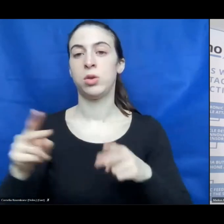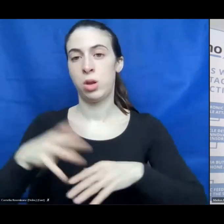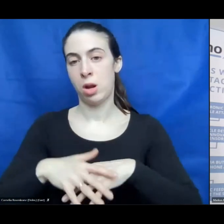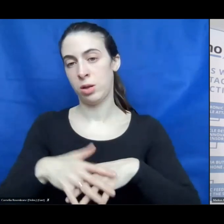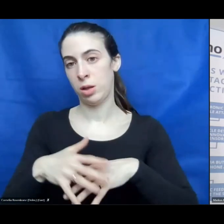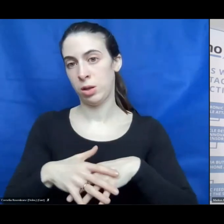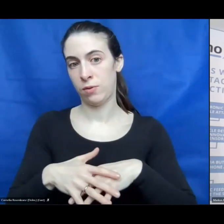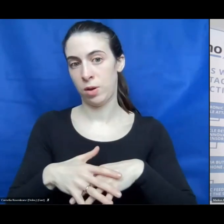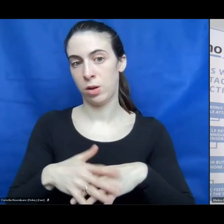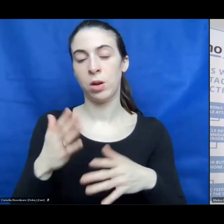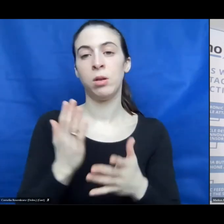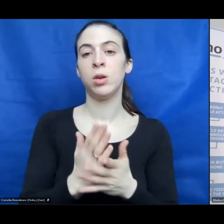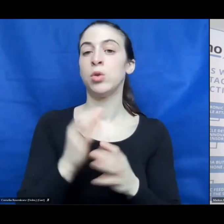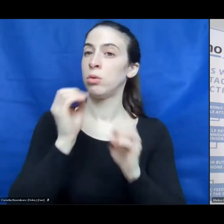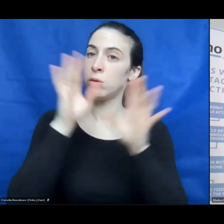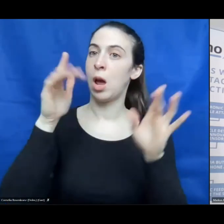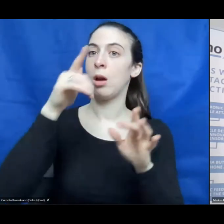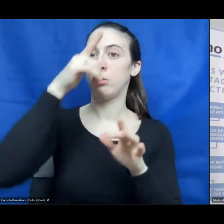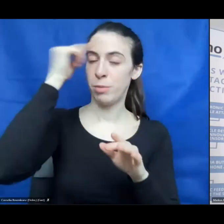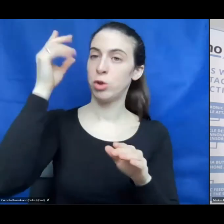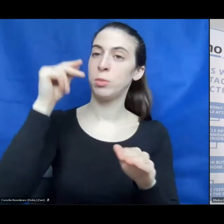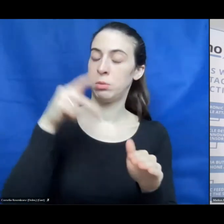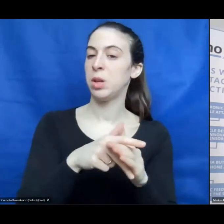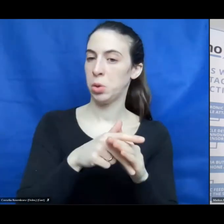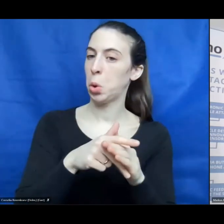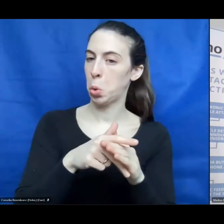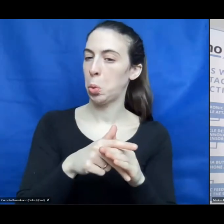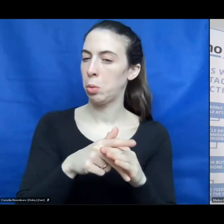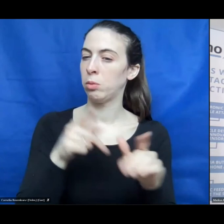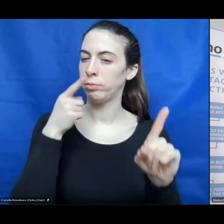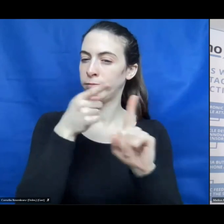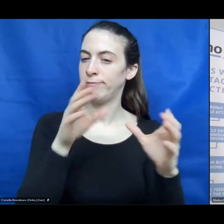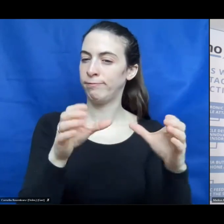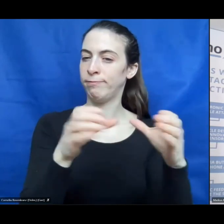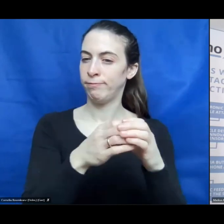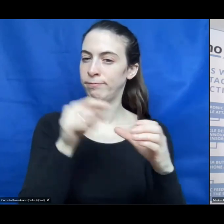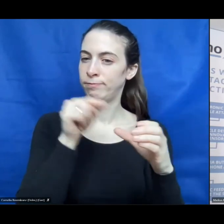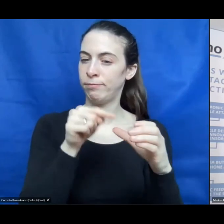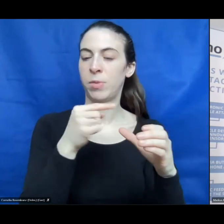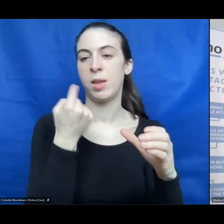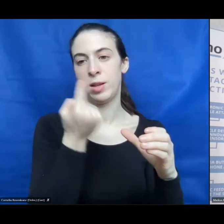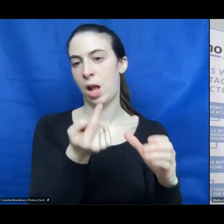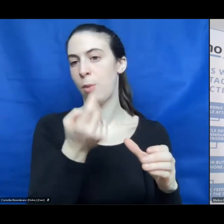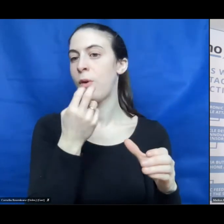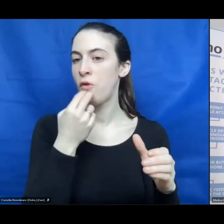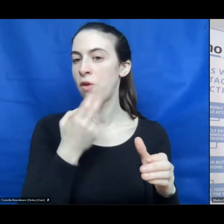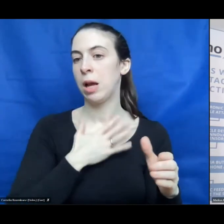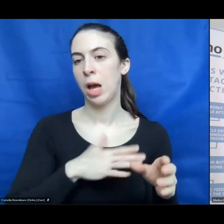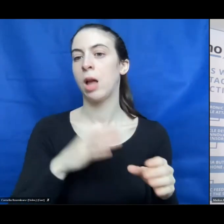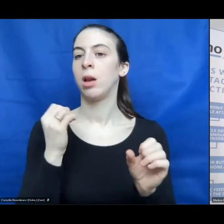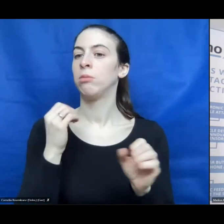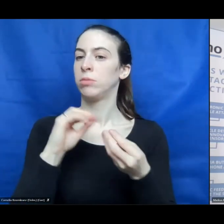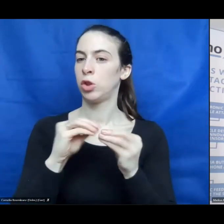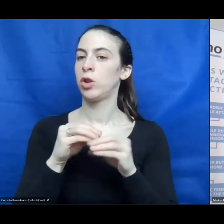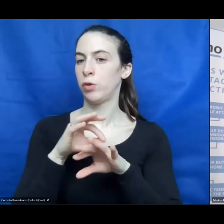It's clear it's about people with disabilities who would like to be an entrepreneur or who are already entrepreneurs.